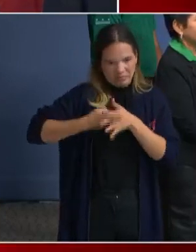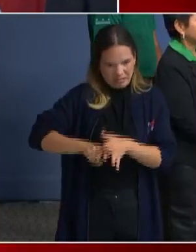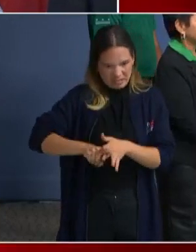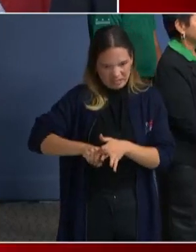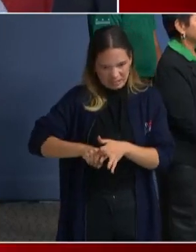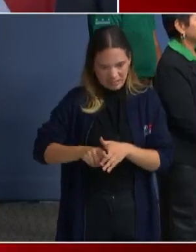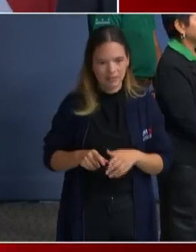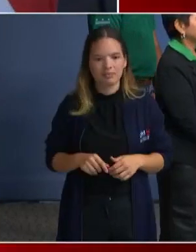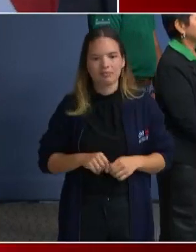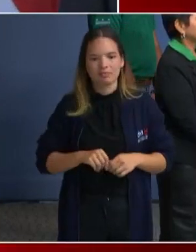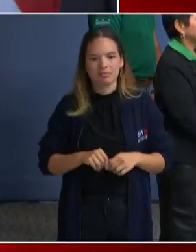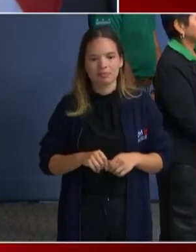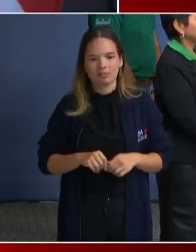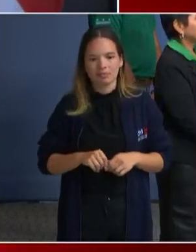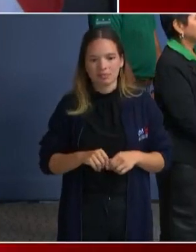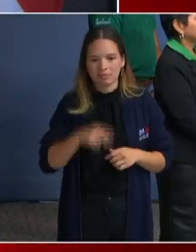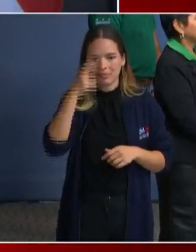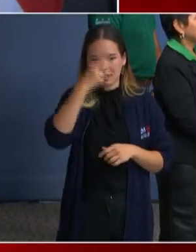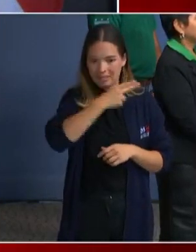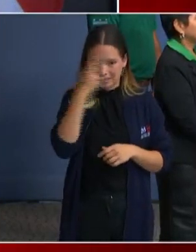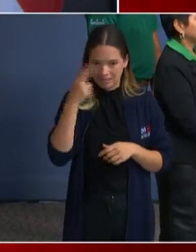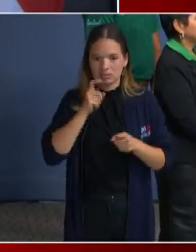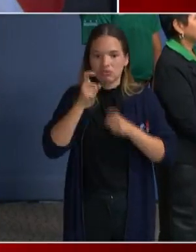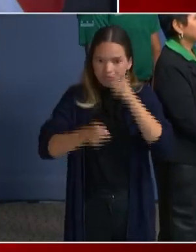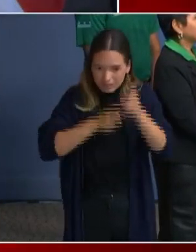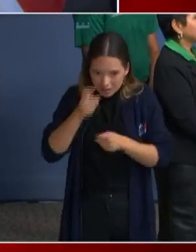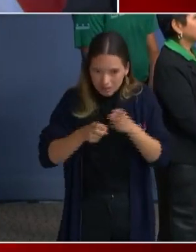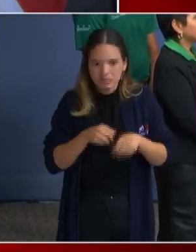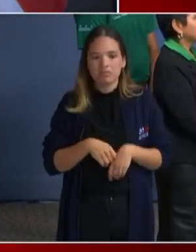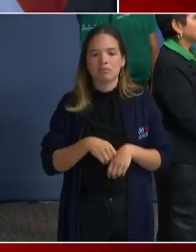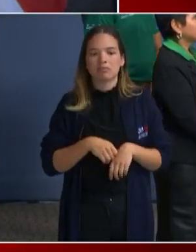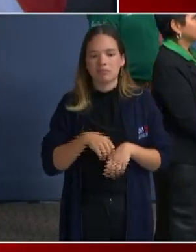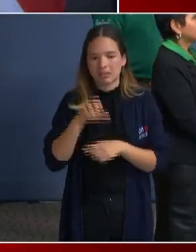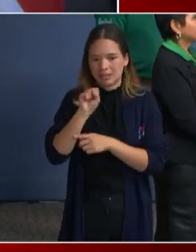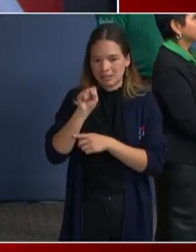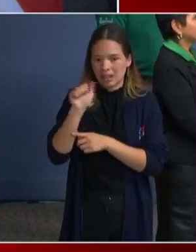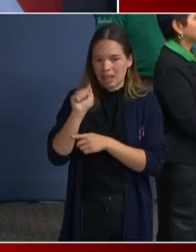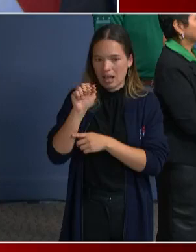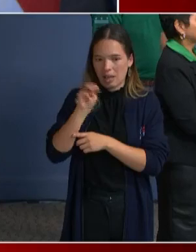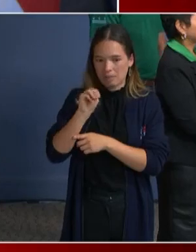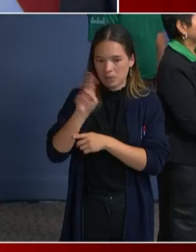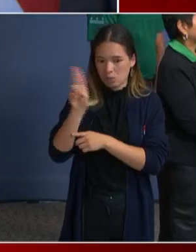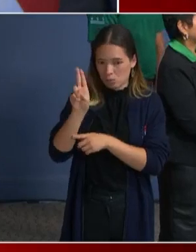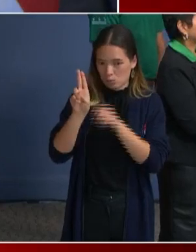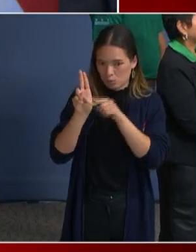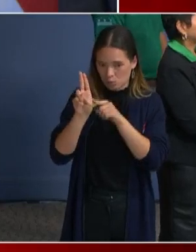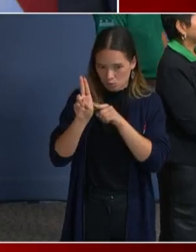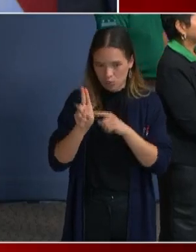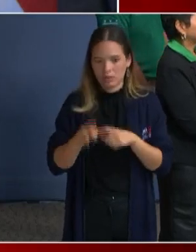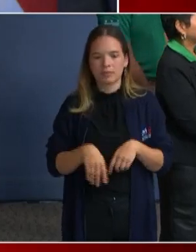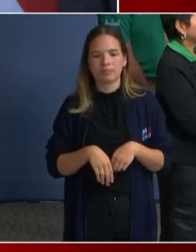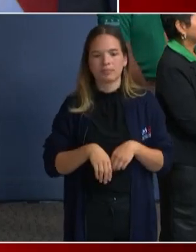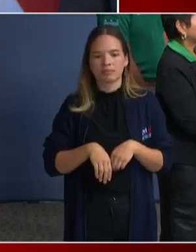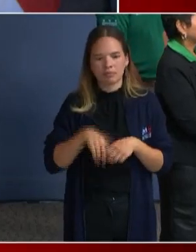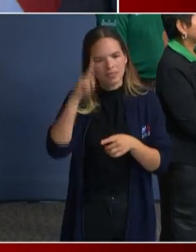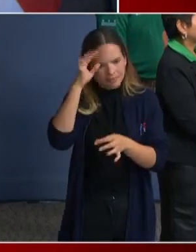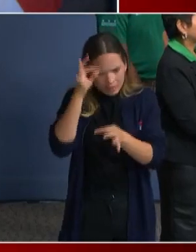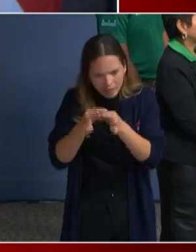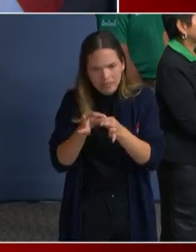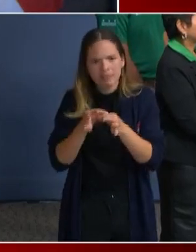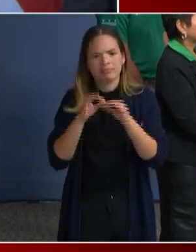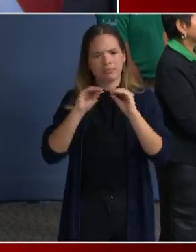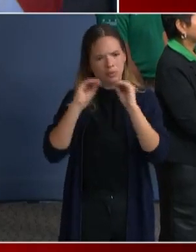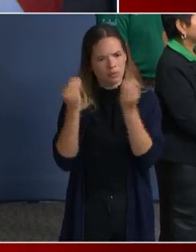Cadecen, Catholic Charities, SAMU, our mutual aid groups. So many of our faith entities, faith-based organizations, churches,